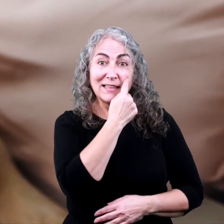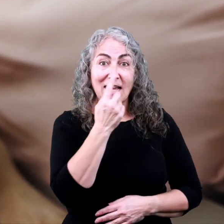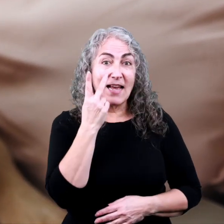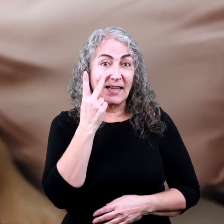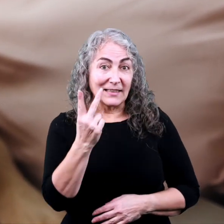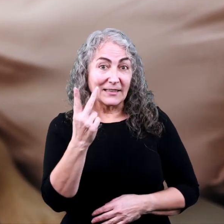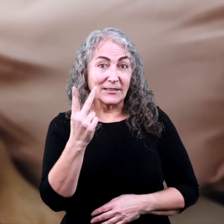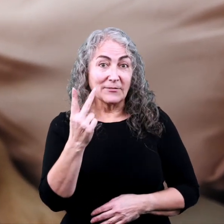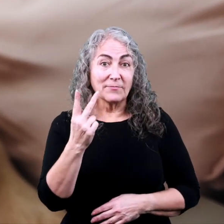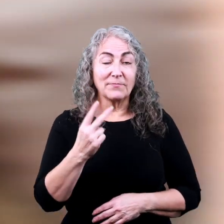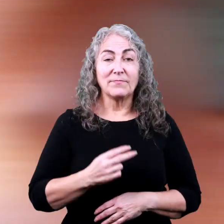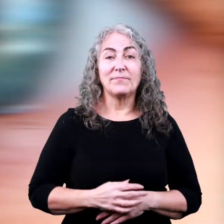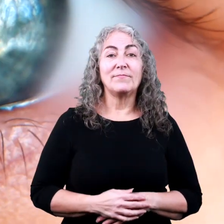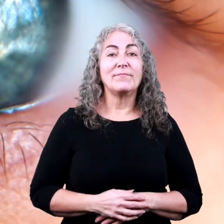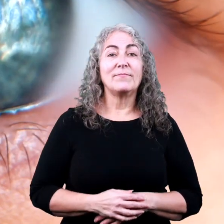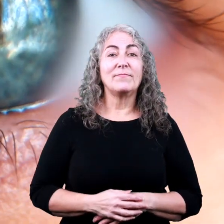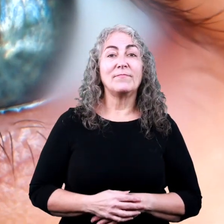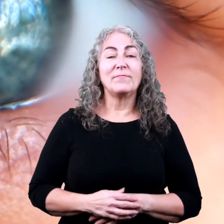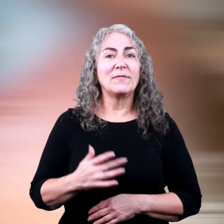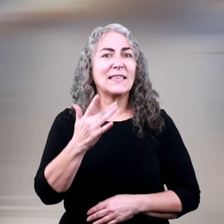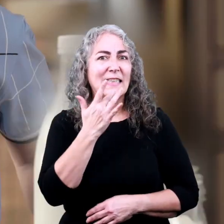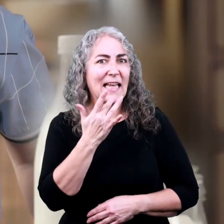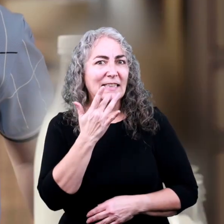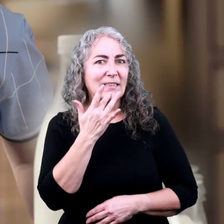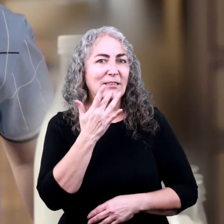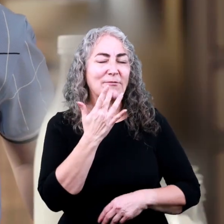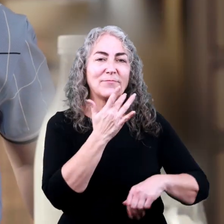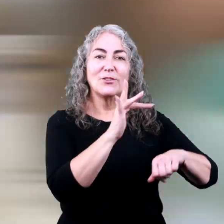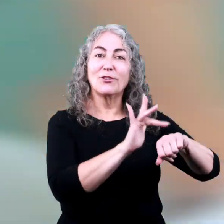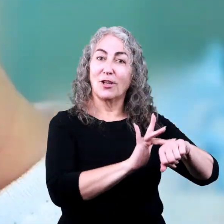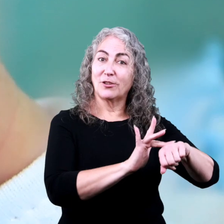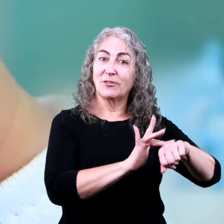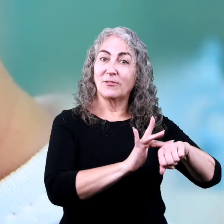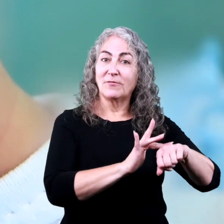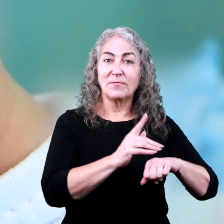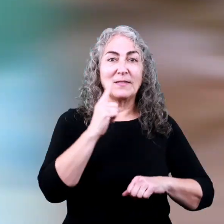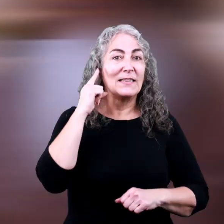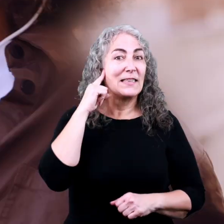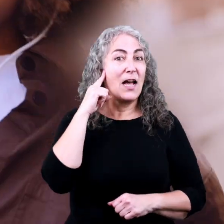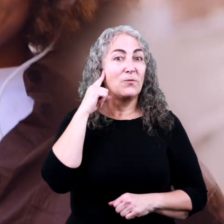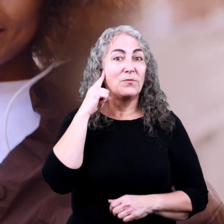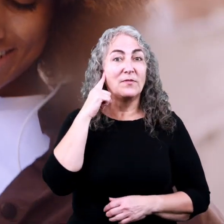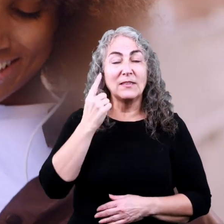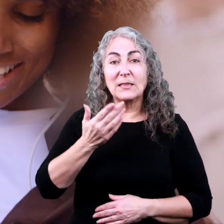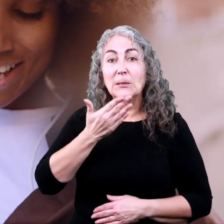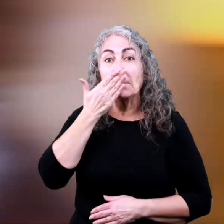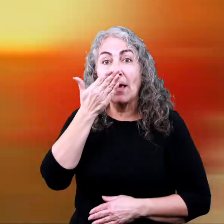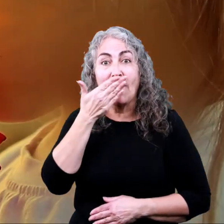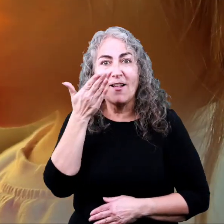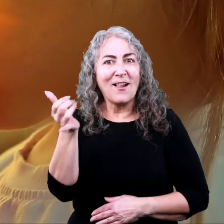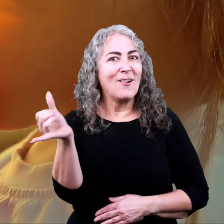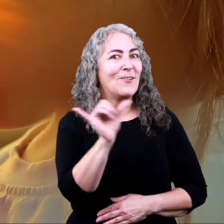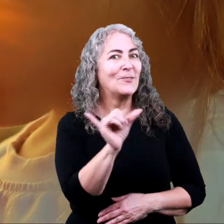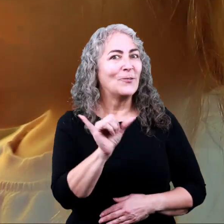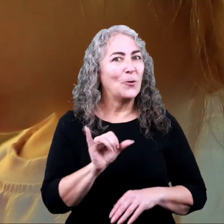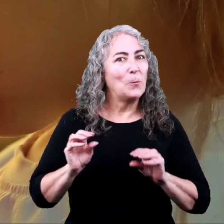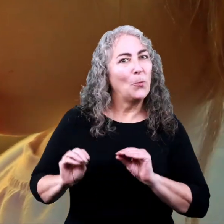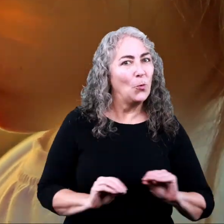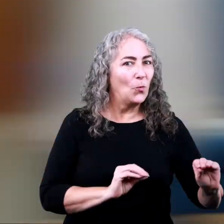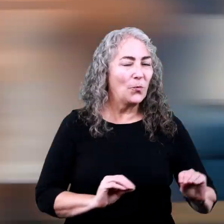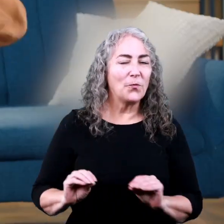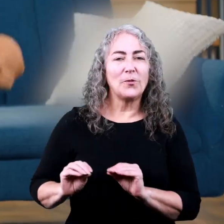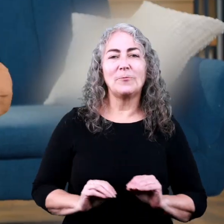senses like sight taste taste taste taste sound sound and smell